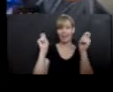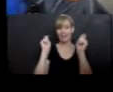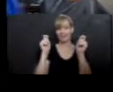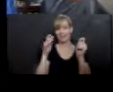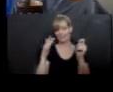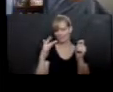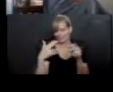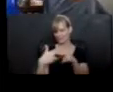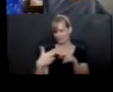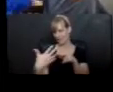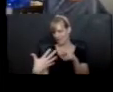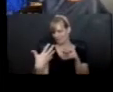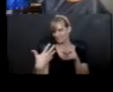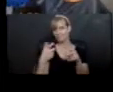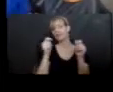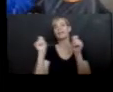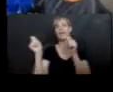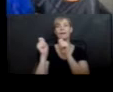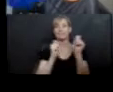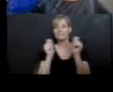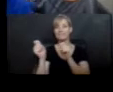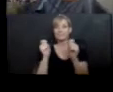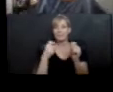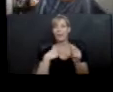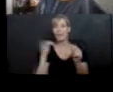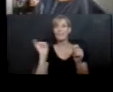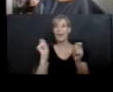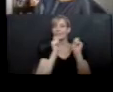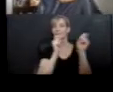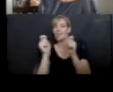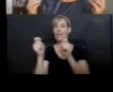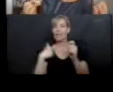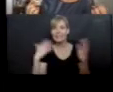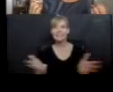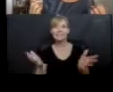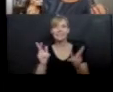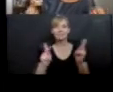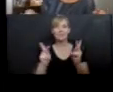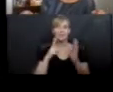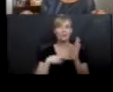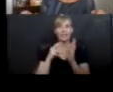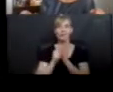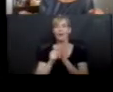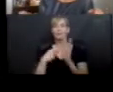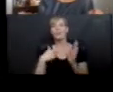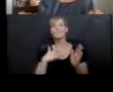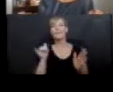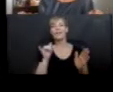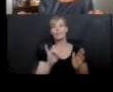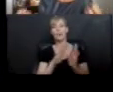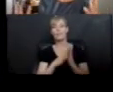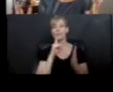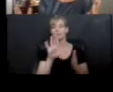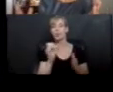it? Pom-pom. Cause I'm like a cheerleader, right? So I feel like this book is like your own little cheerleader, portable.